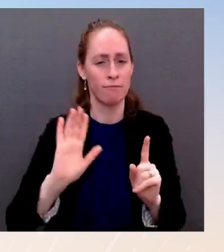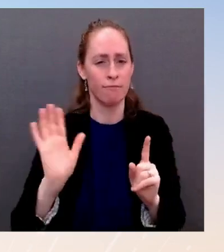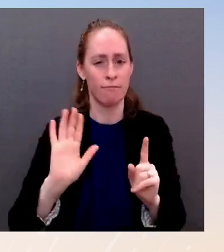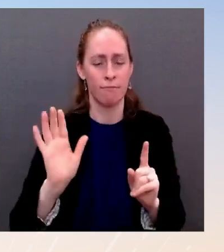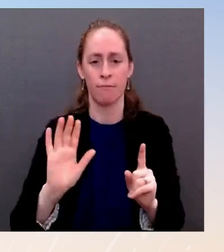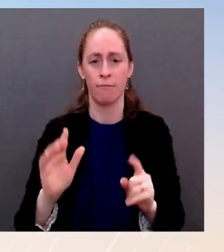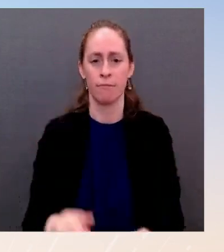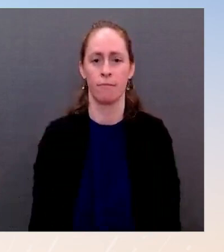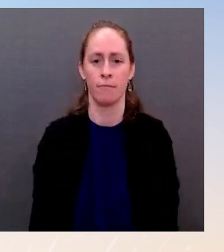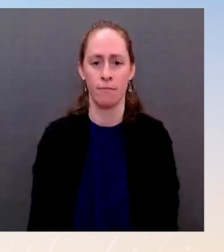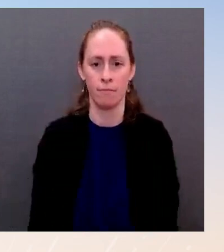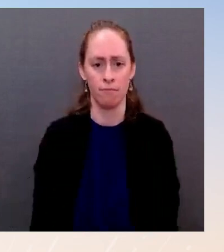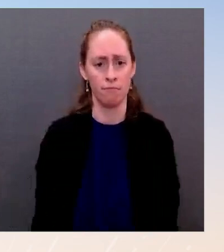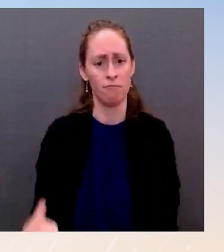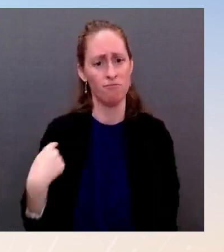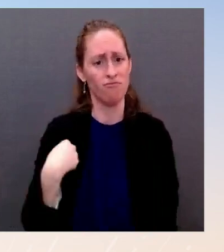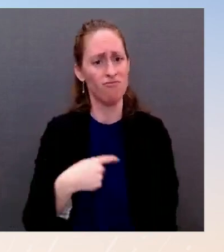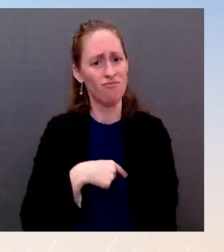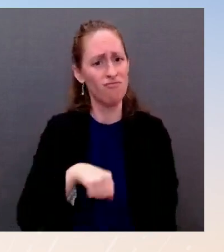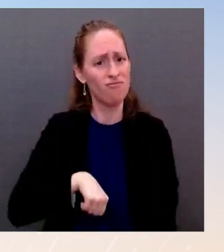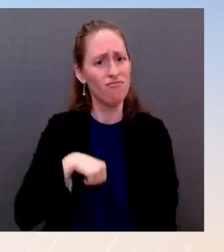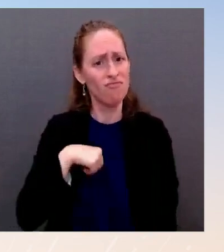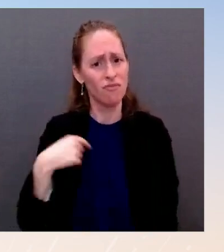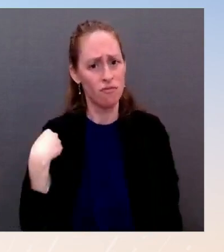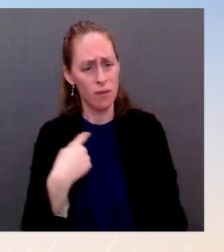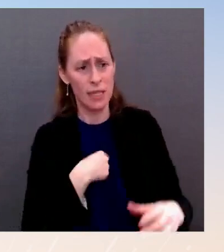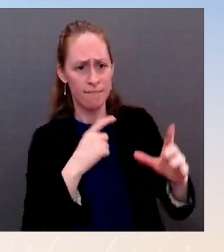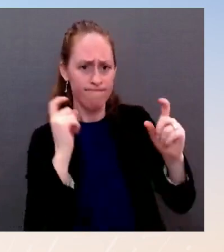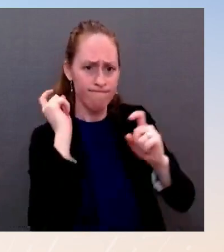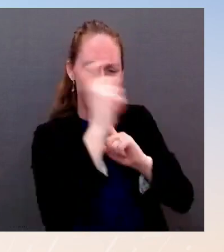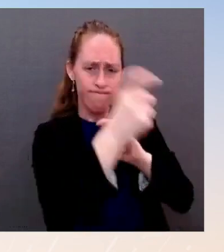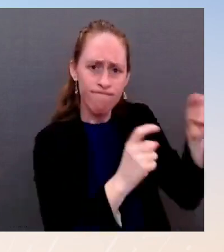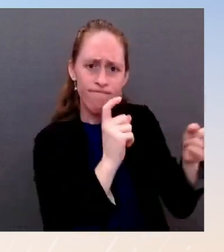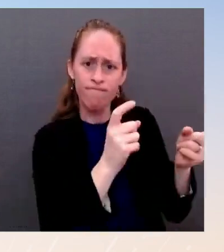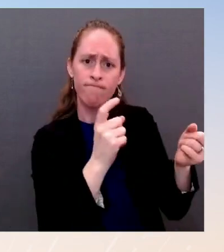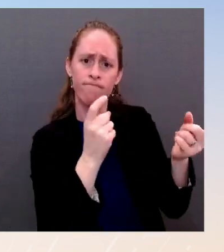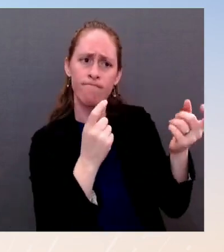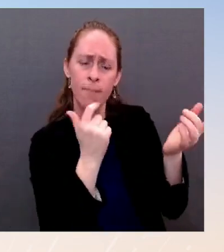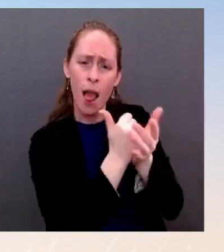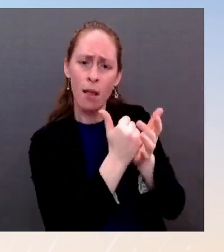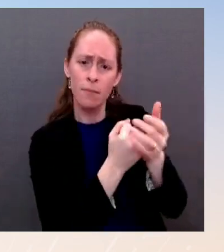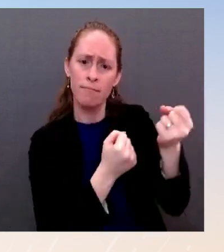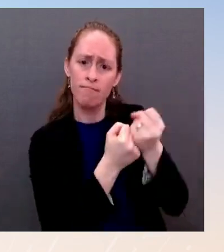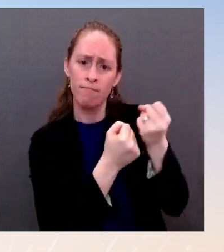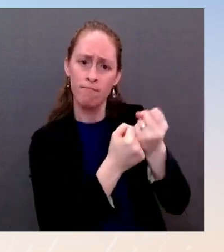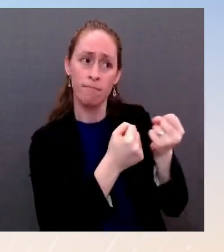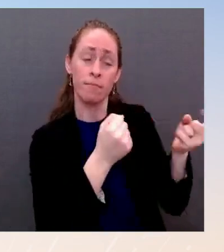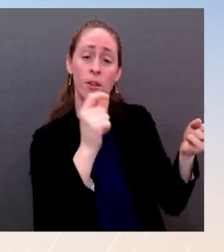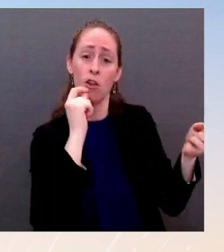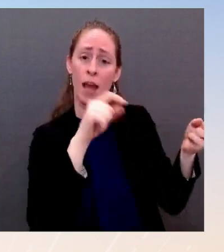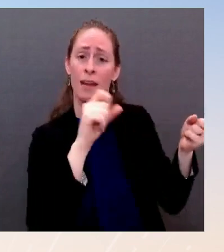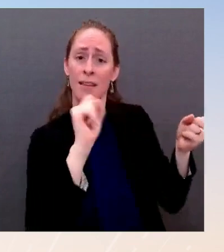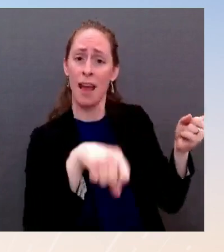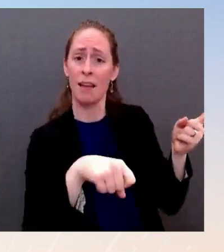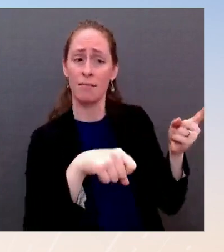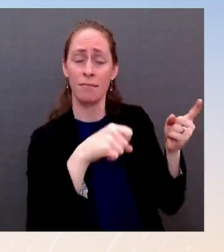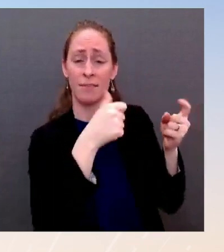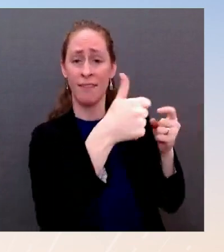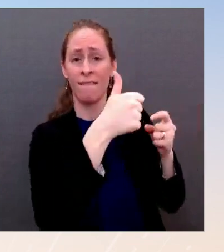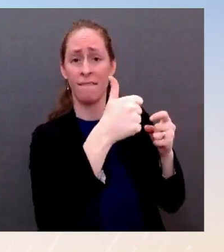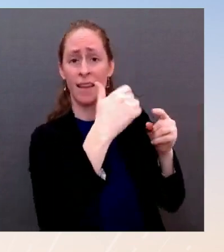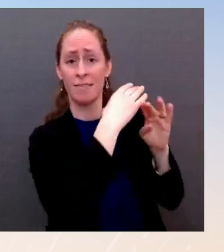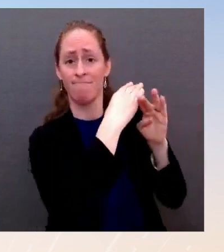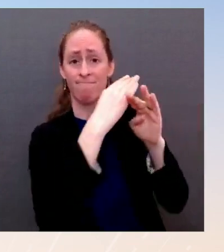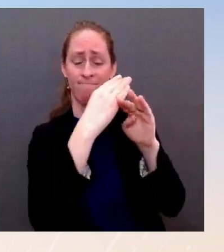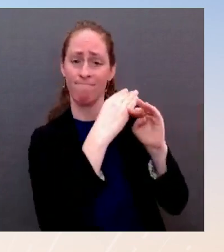had to helping the Ukrainians be able to defend themselves. With respect to the question of the deployment of forces to defend